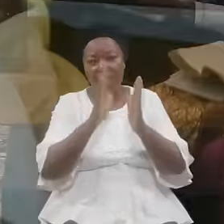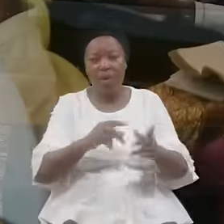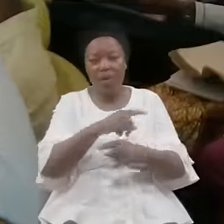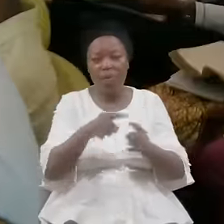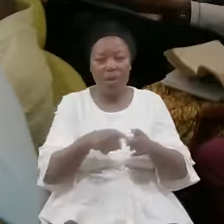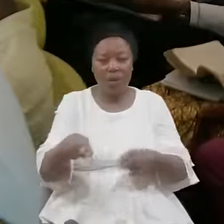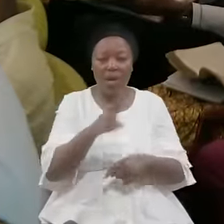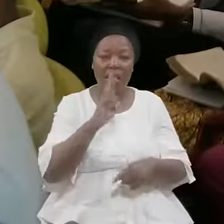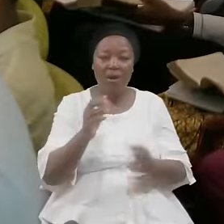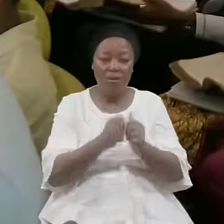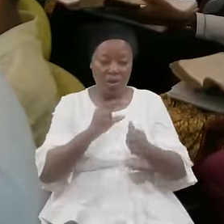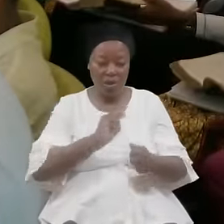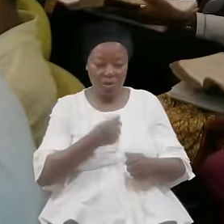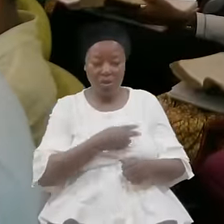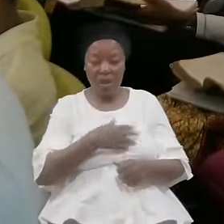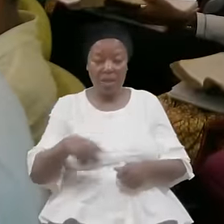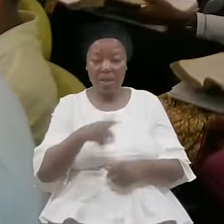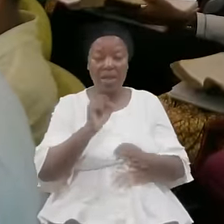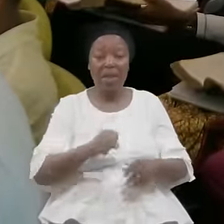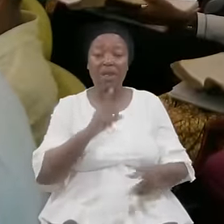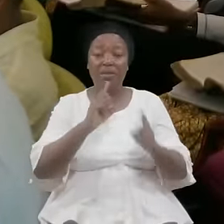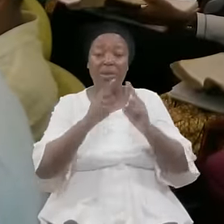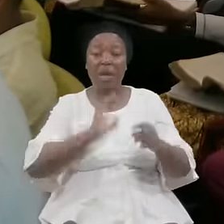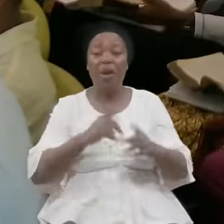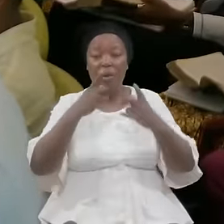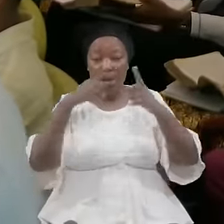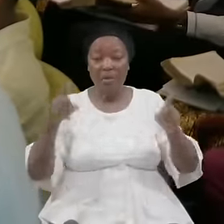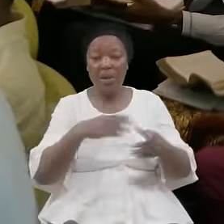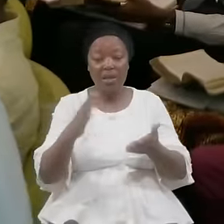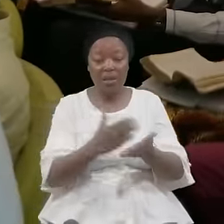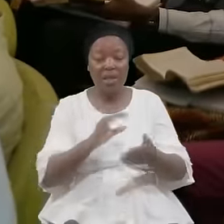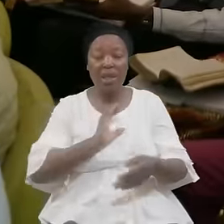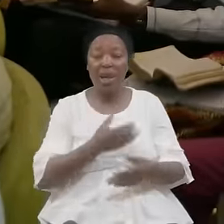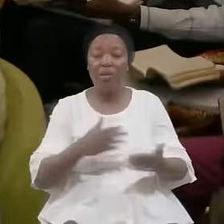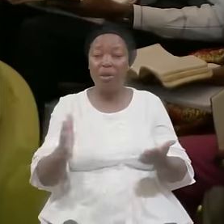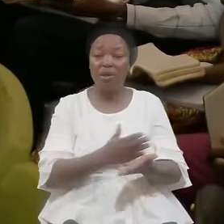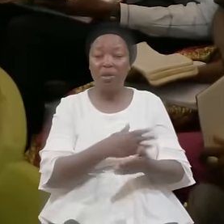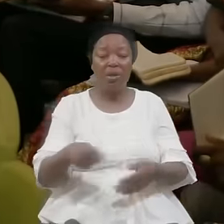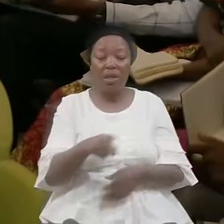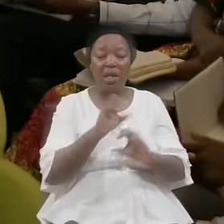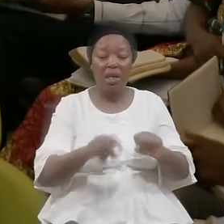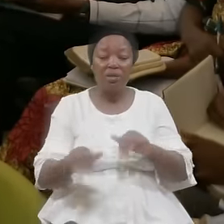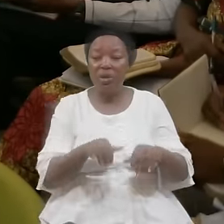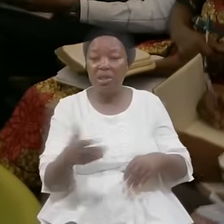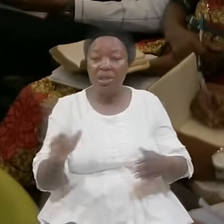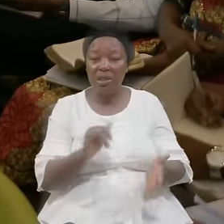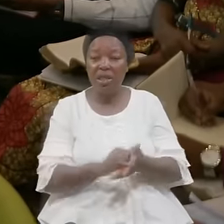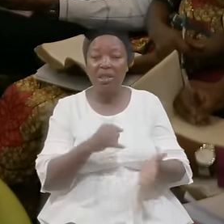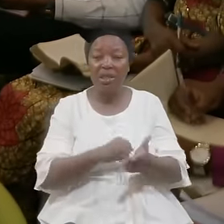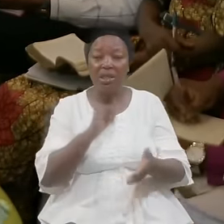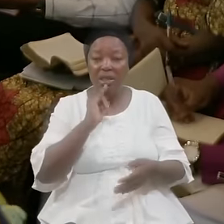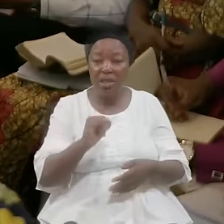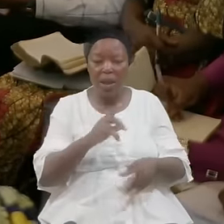And they Can speak Our Language They can Sing Our Song They can Do Whatever It Is But they